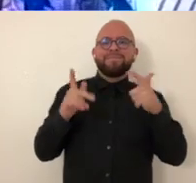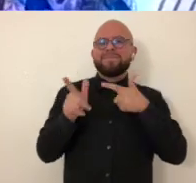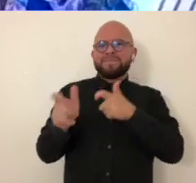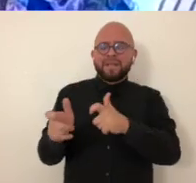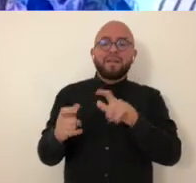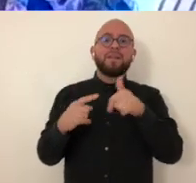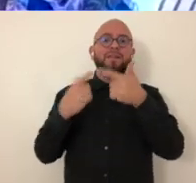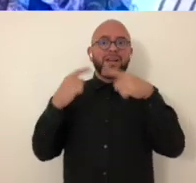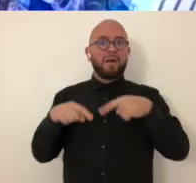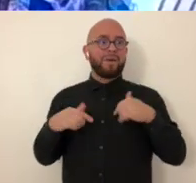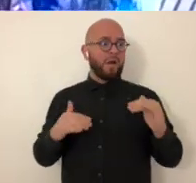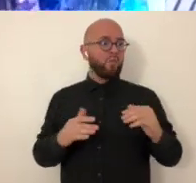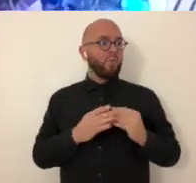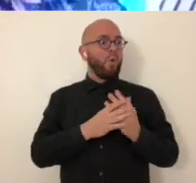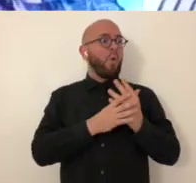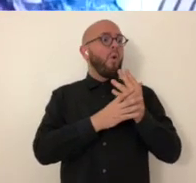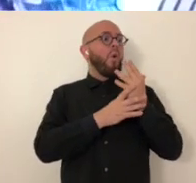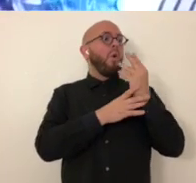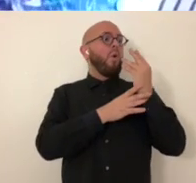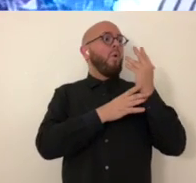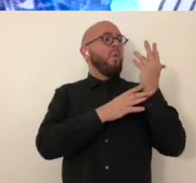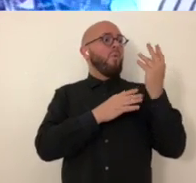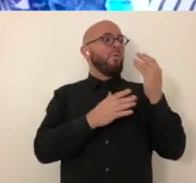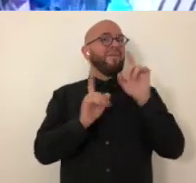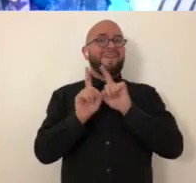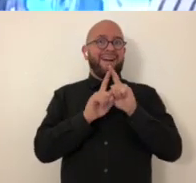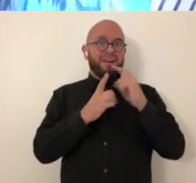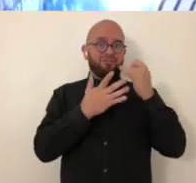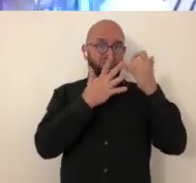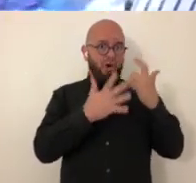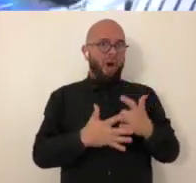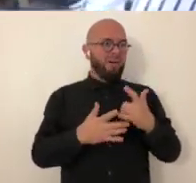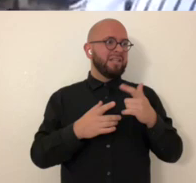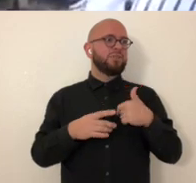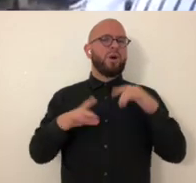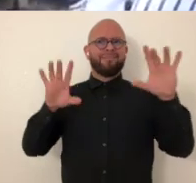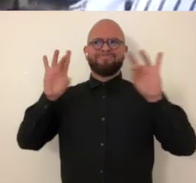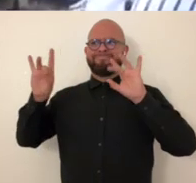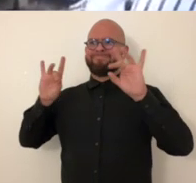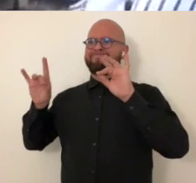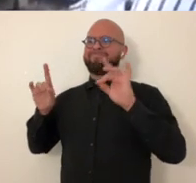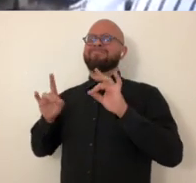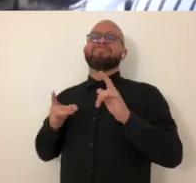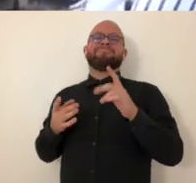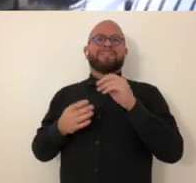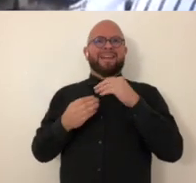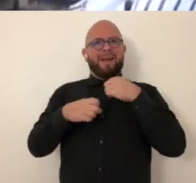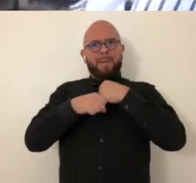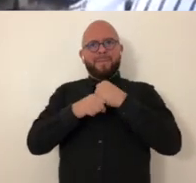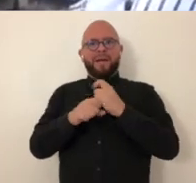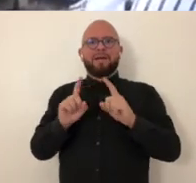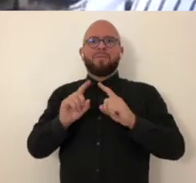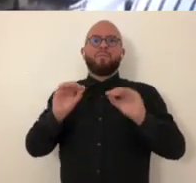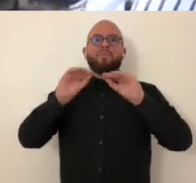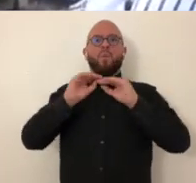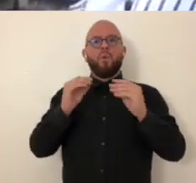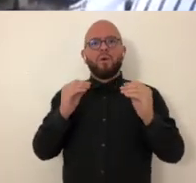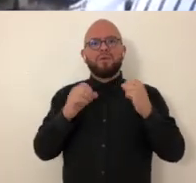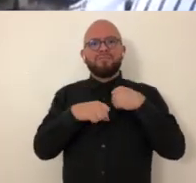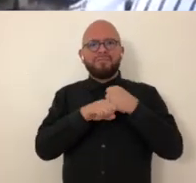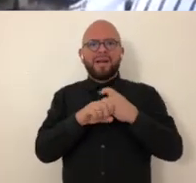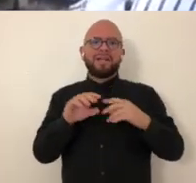um and then as my skills have grown as an artist i'm able to take pieces and recombine them with my